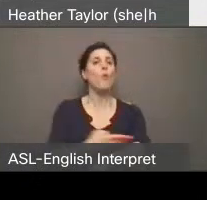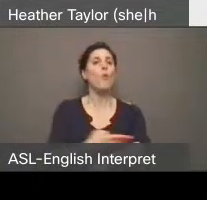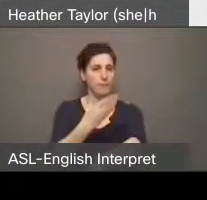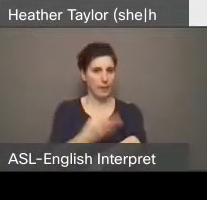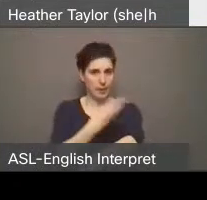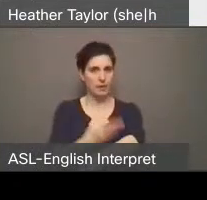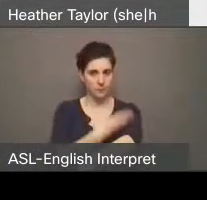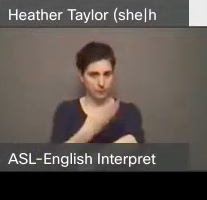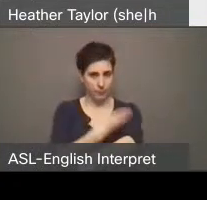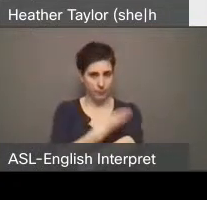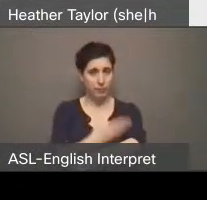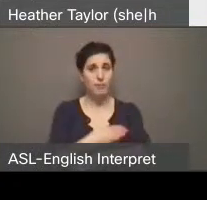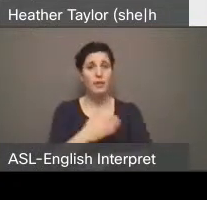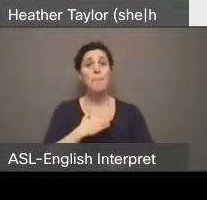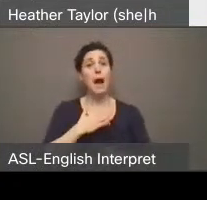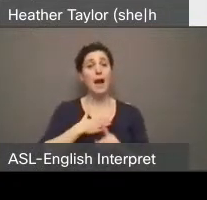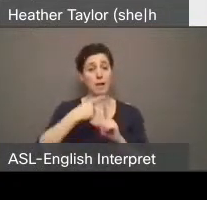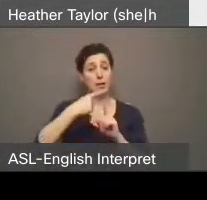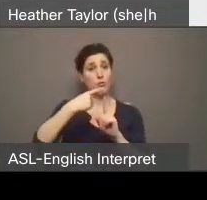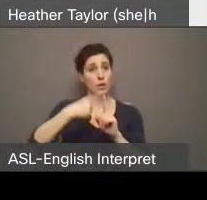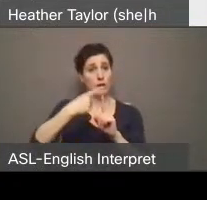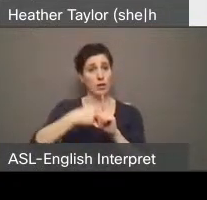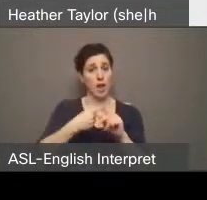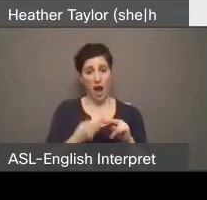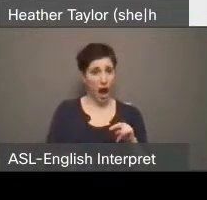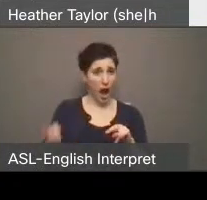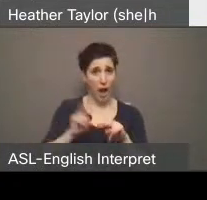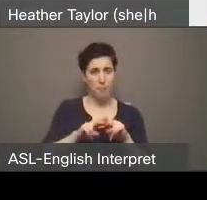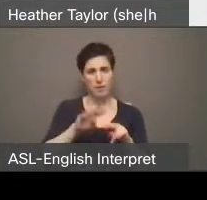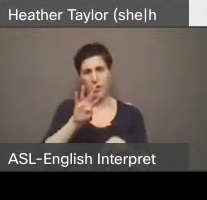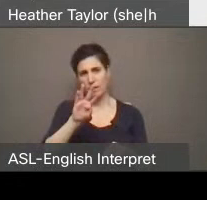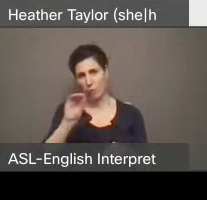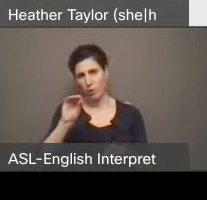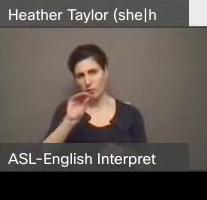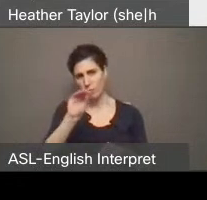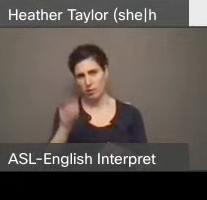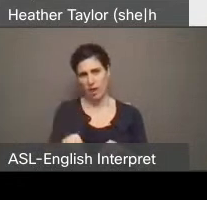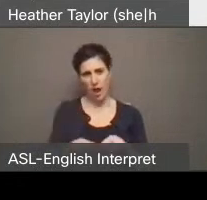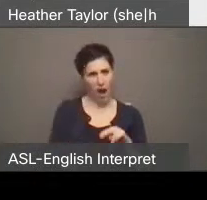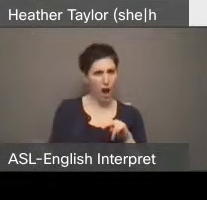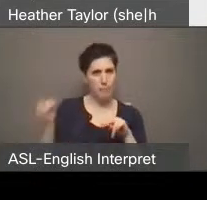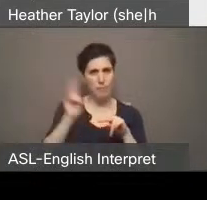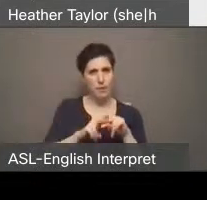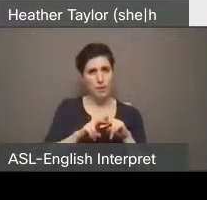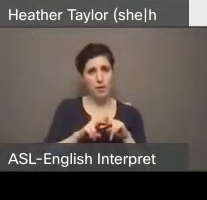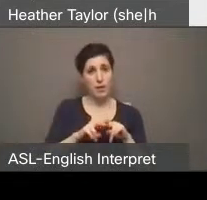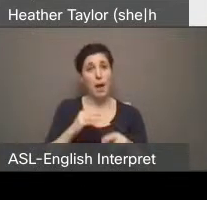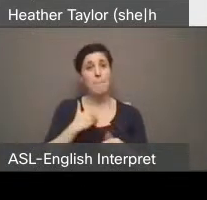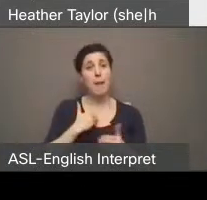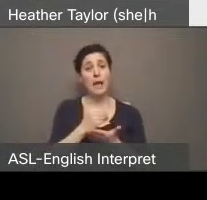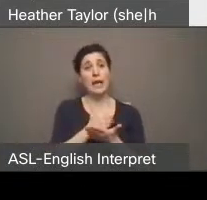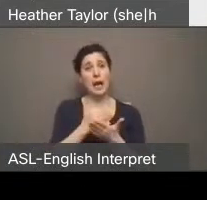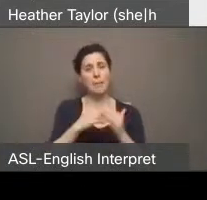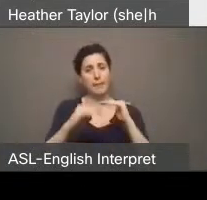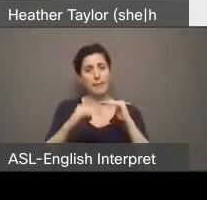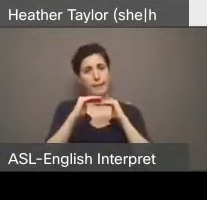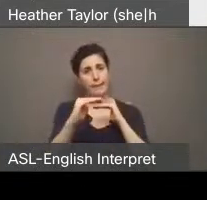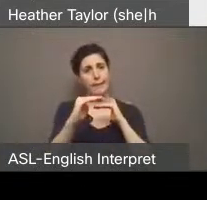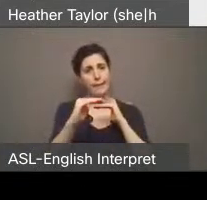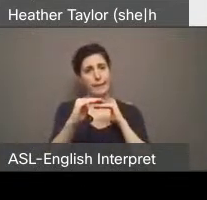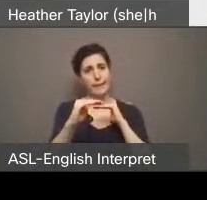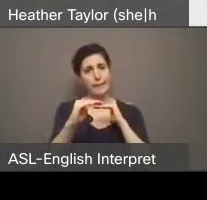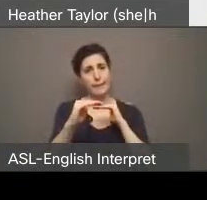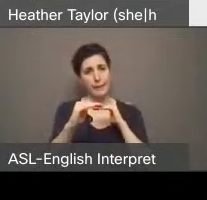by 40% on a fixed income. And I'm on a wait list, but I,